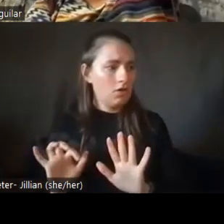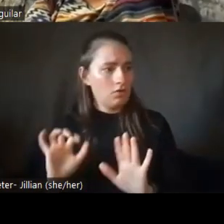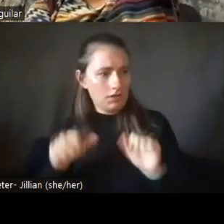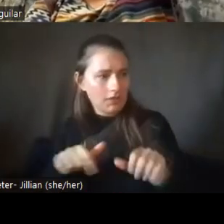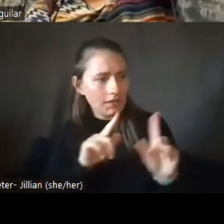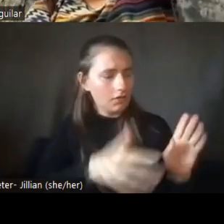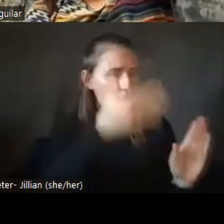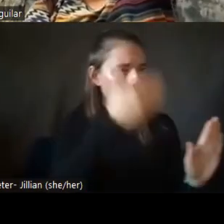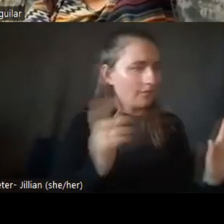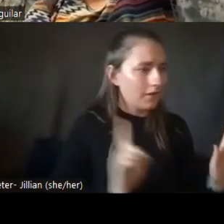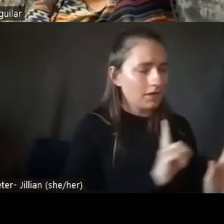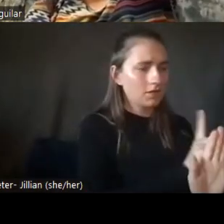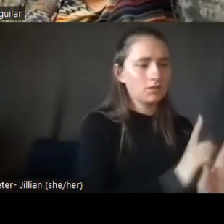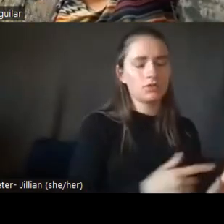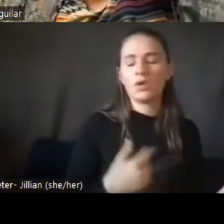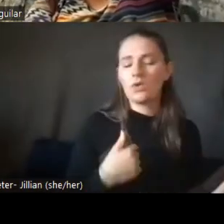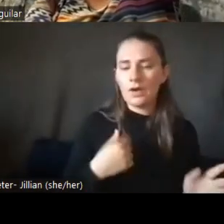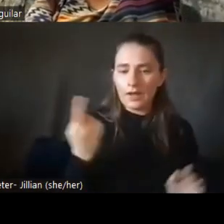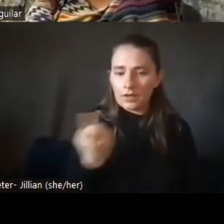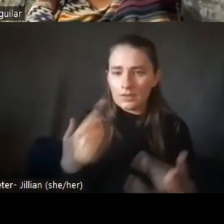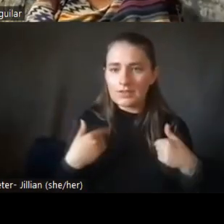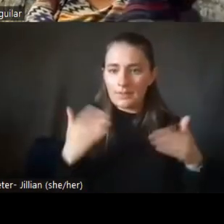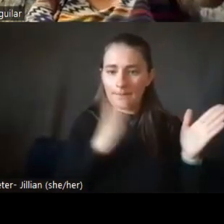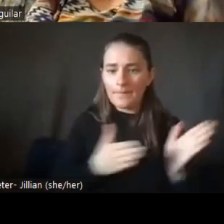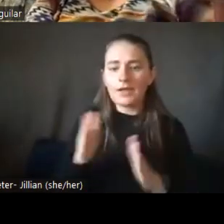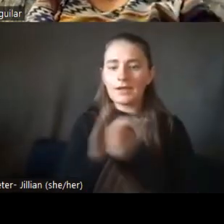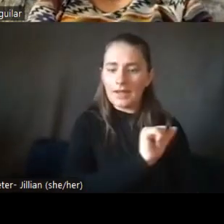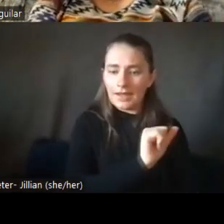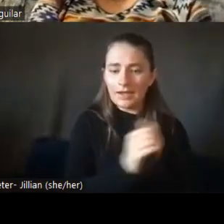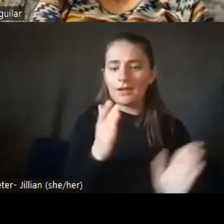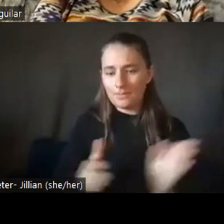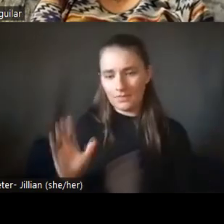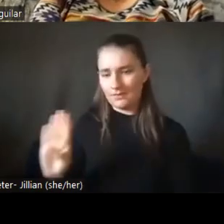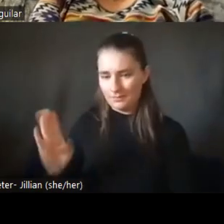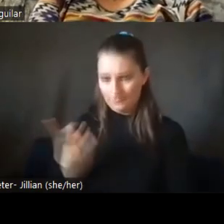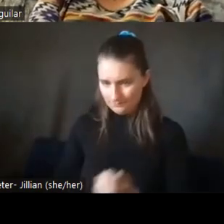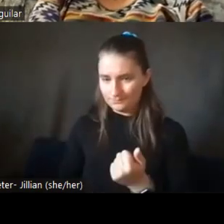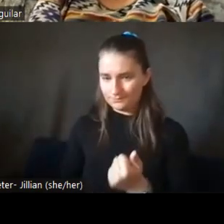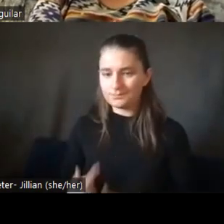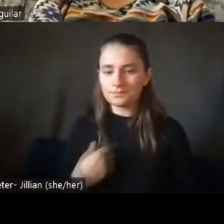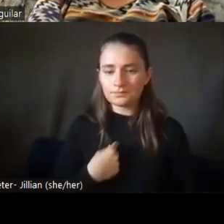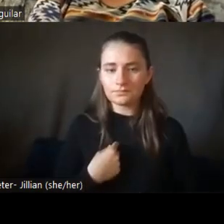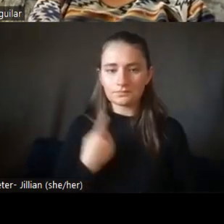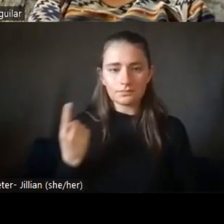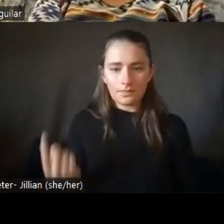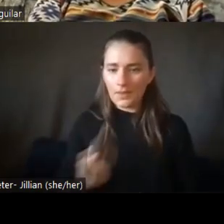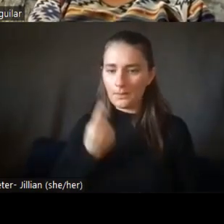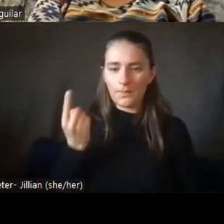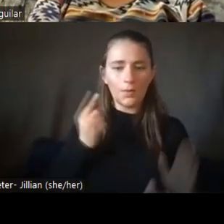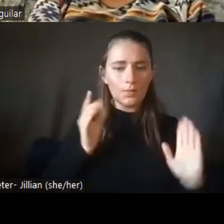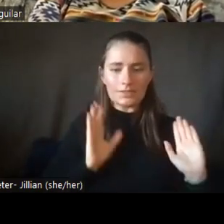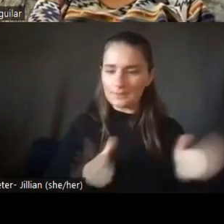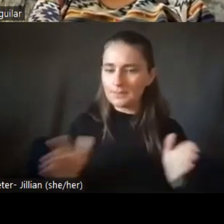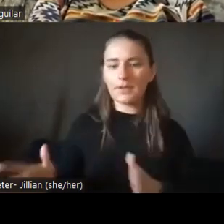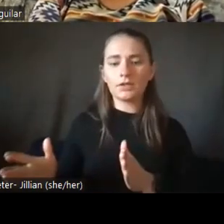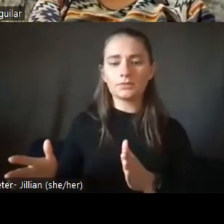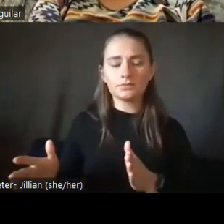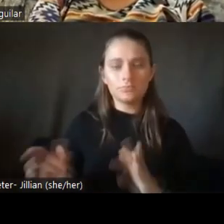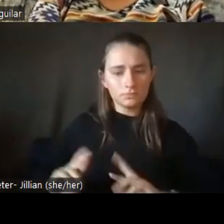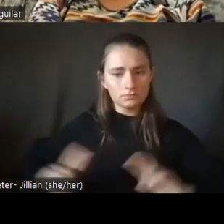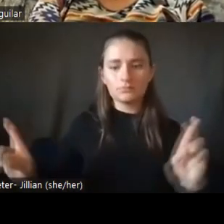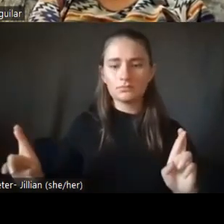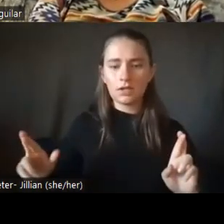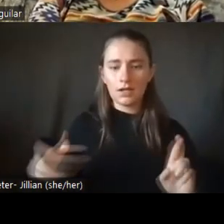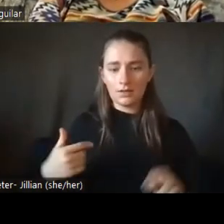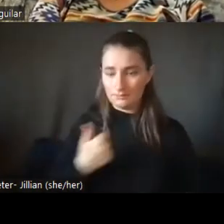tendency to always have a plan A and plan B, uh, for anything. And I'm always, uh, prepared. like you say, I'm self